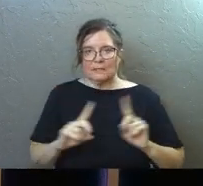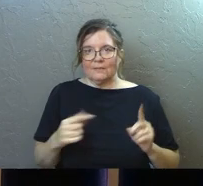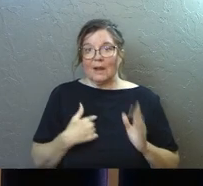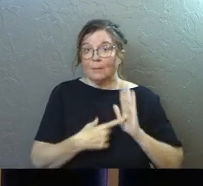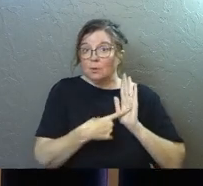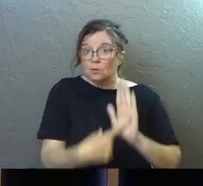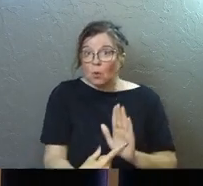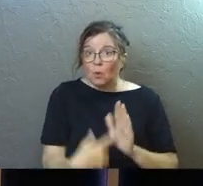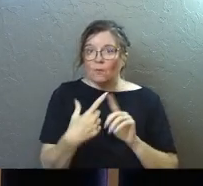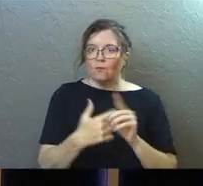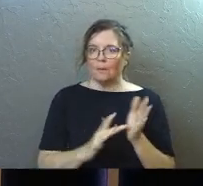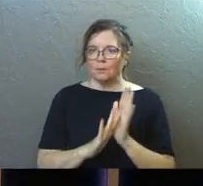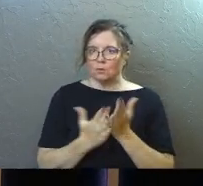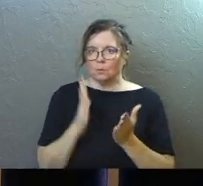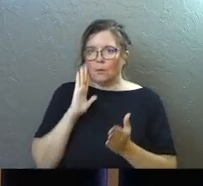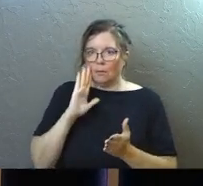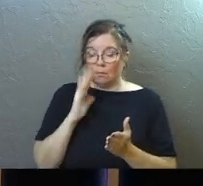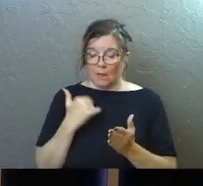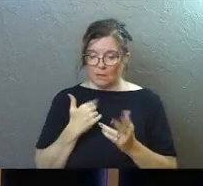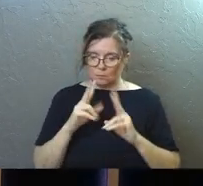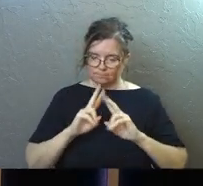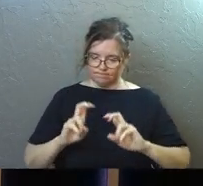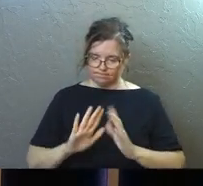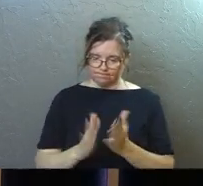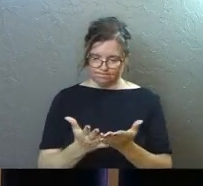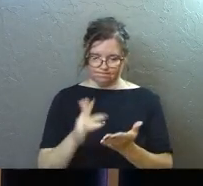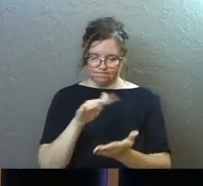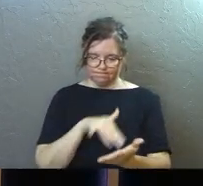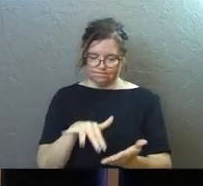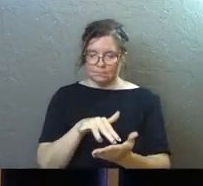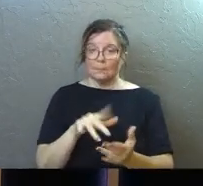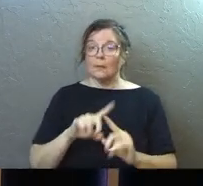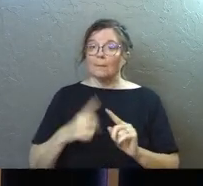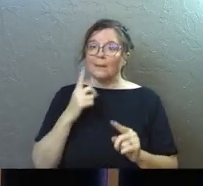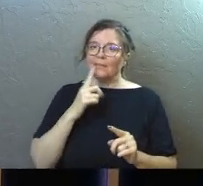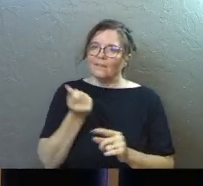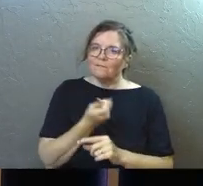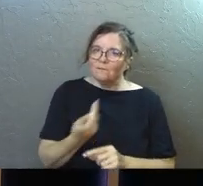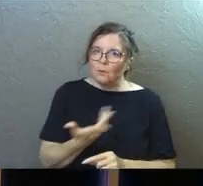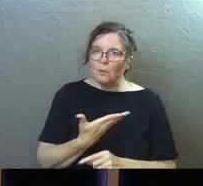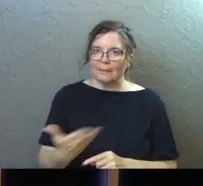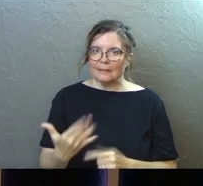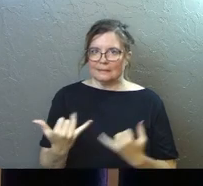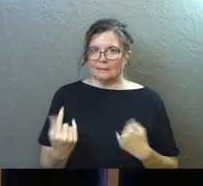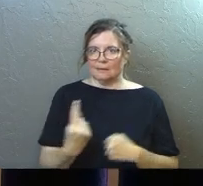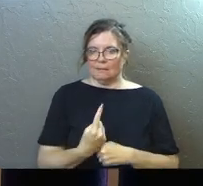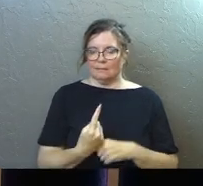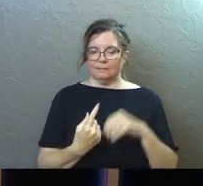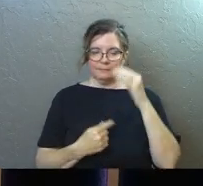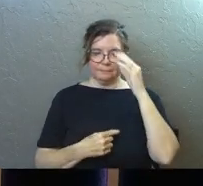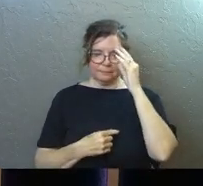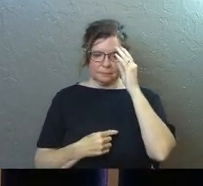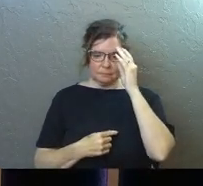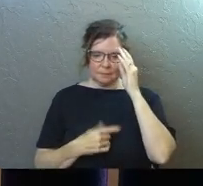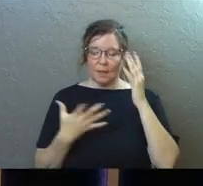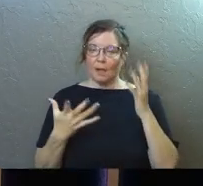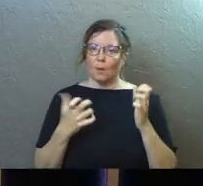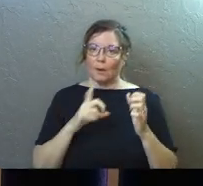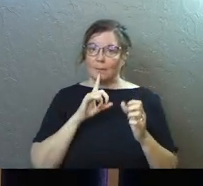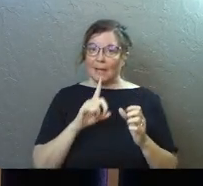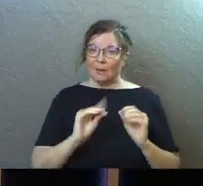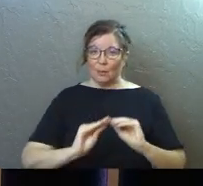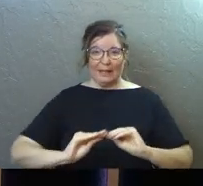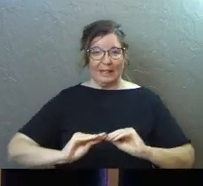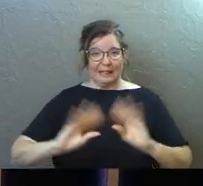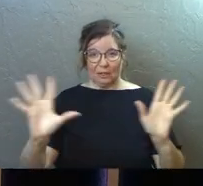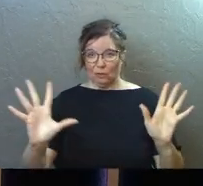difference, and I'm going to show you this from the scripture as we go through the rest of this, but there's just a couple things today in this message that I want to make